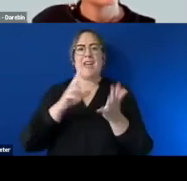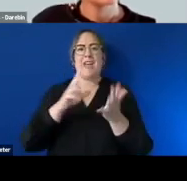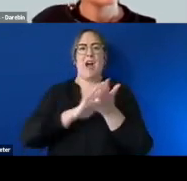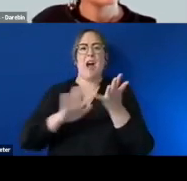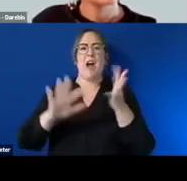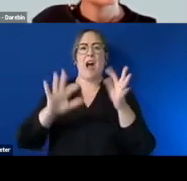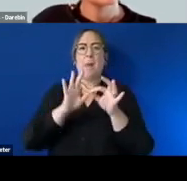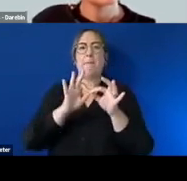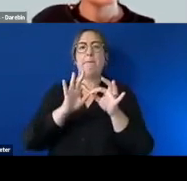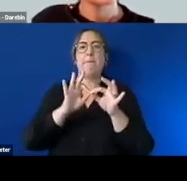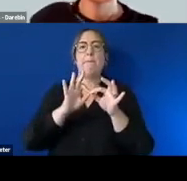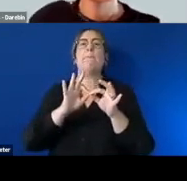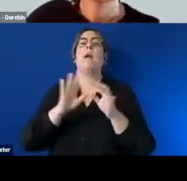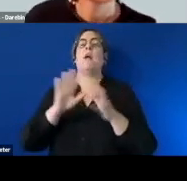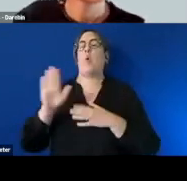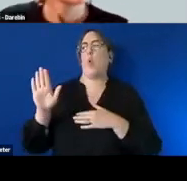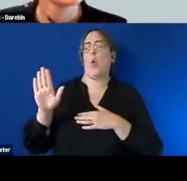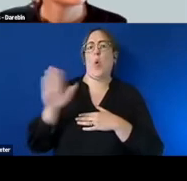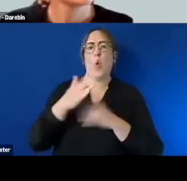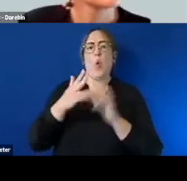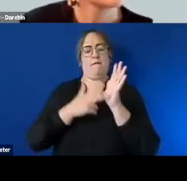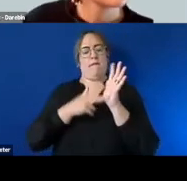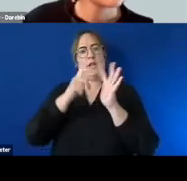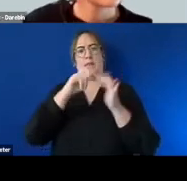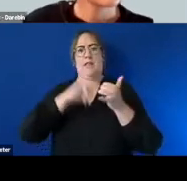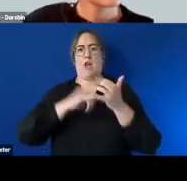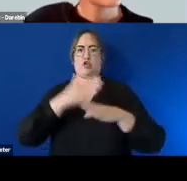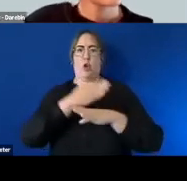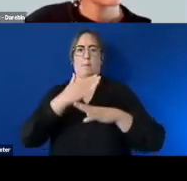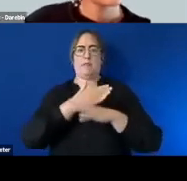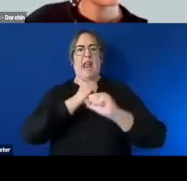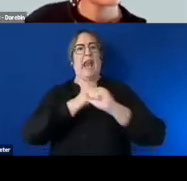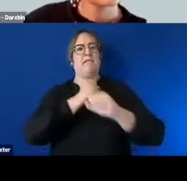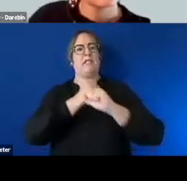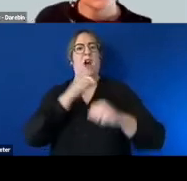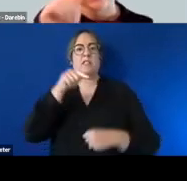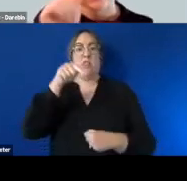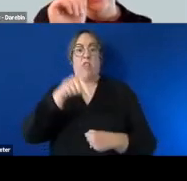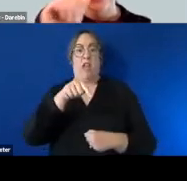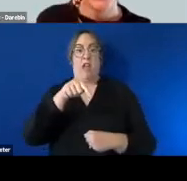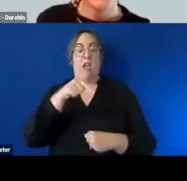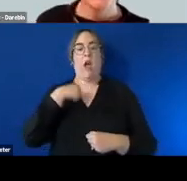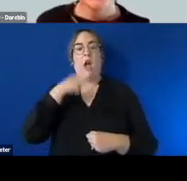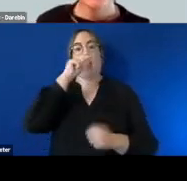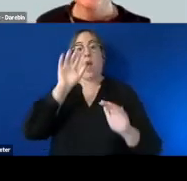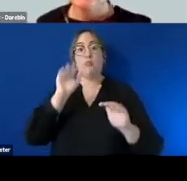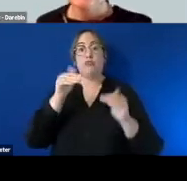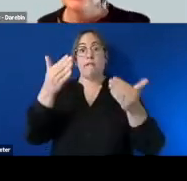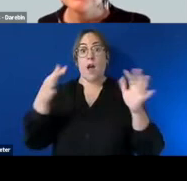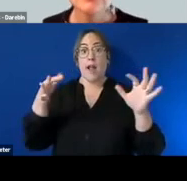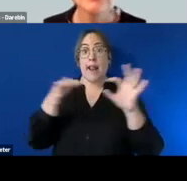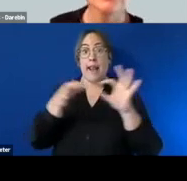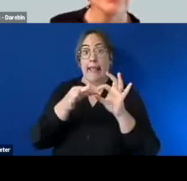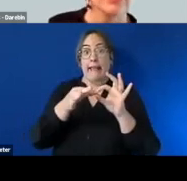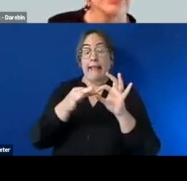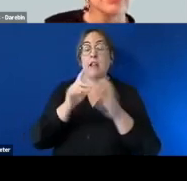um promoted the internal vps jobs and they're open to public of course so look i can provide a link later on also around